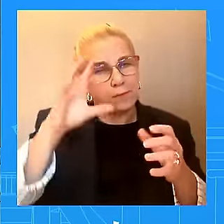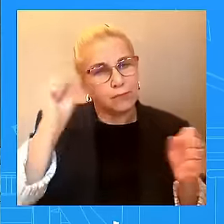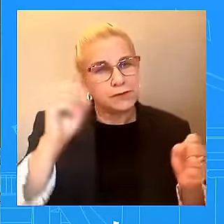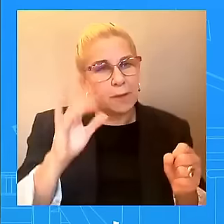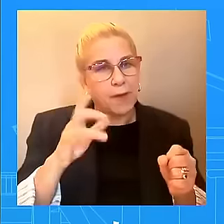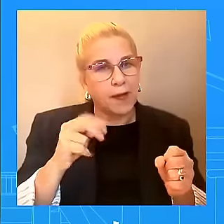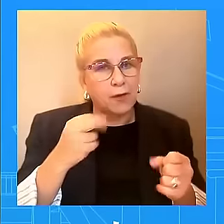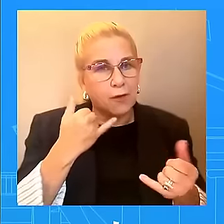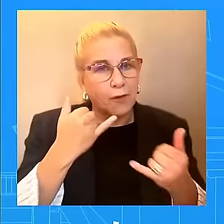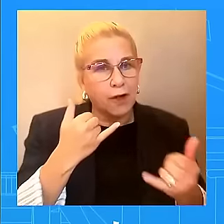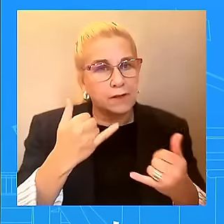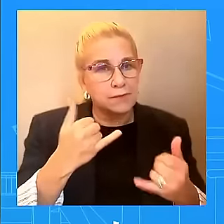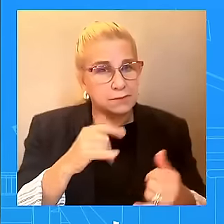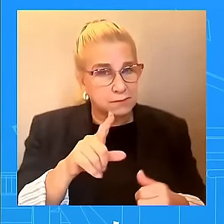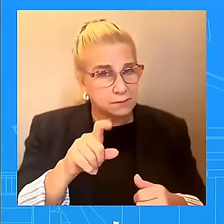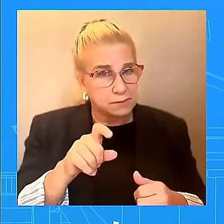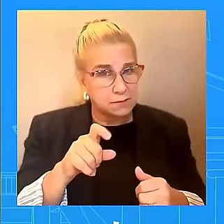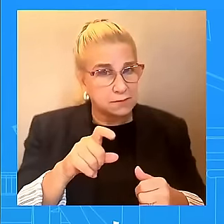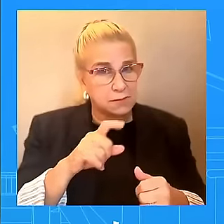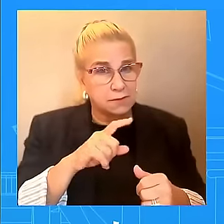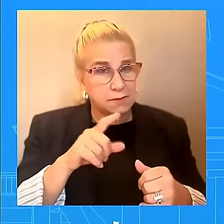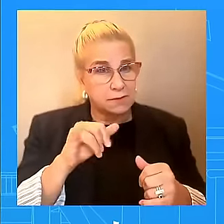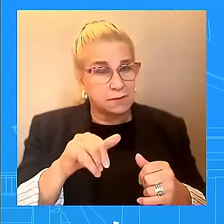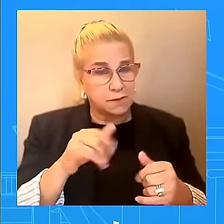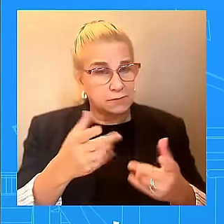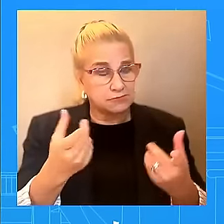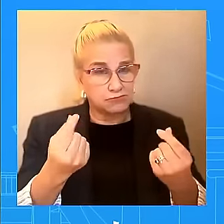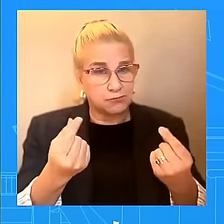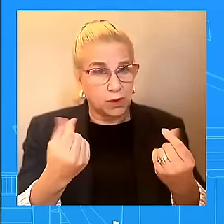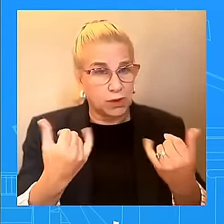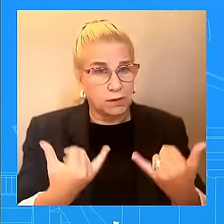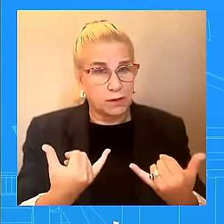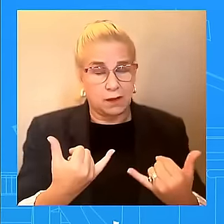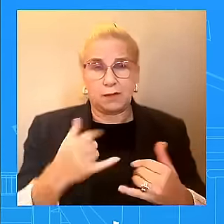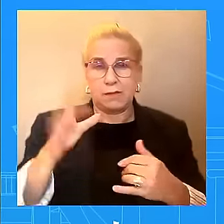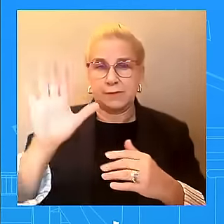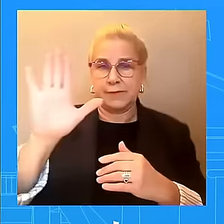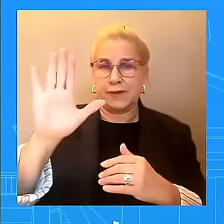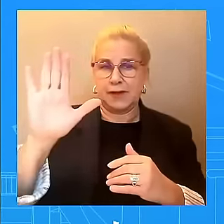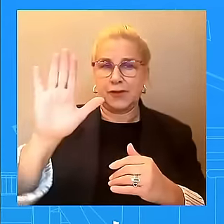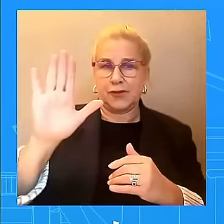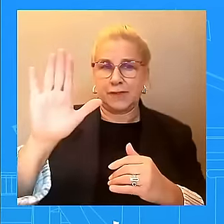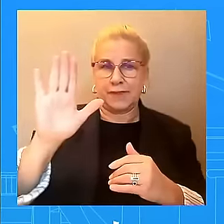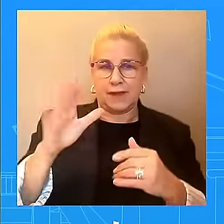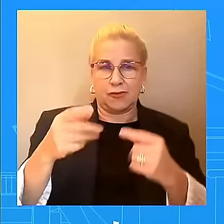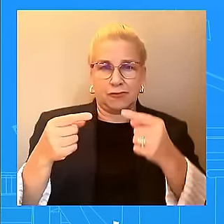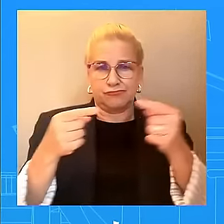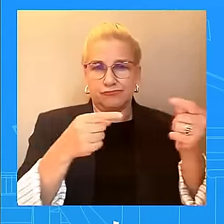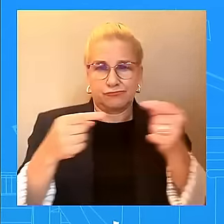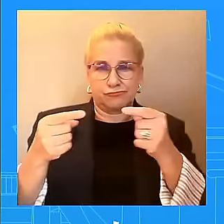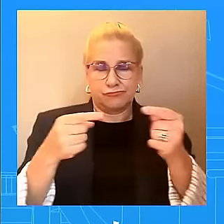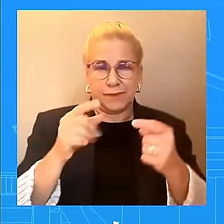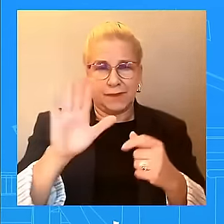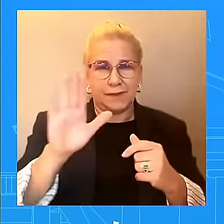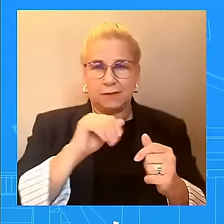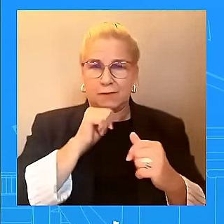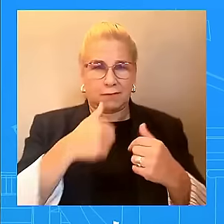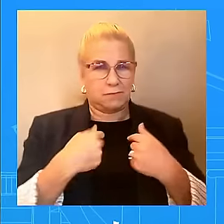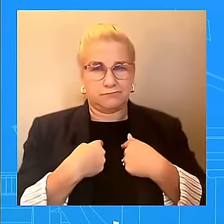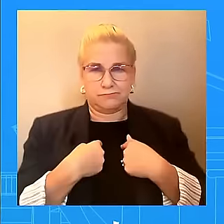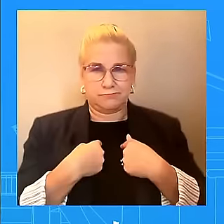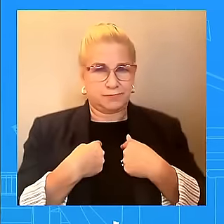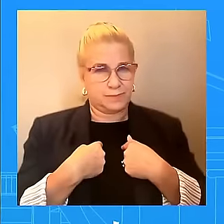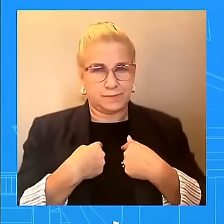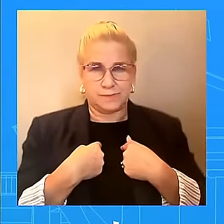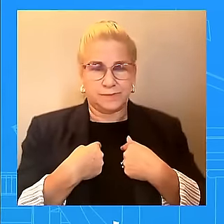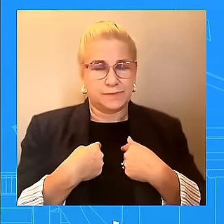this? mean, that's really for the Governor to speak to, right? You've heard me mention, I believe, in the gaggle last week when we were heading to Florida